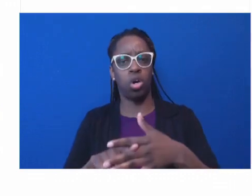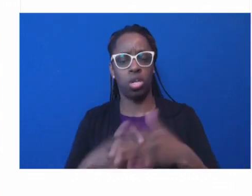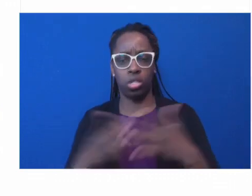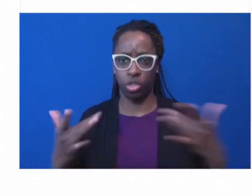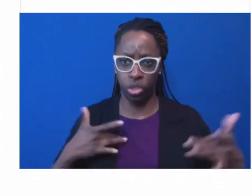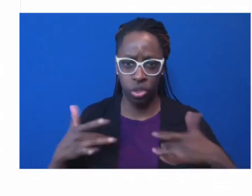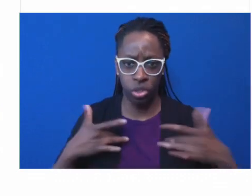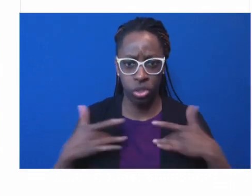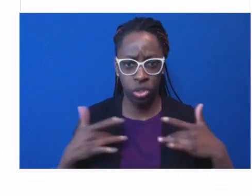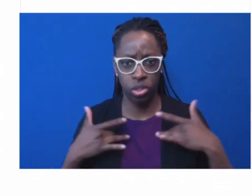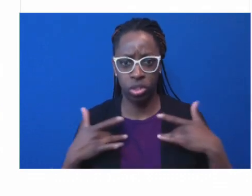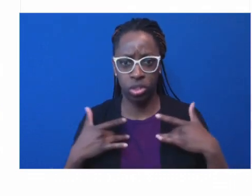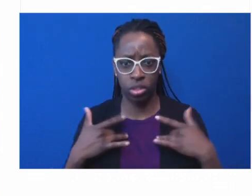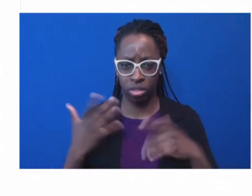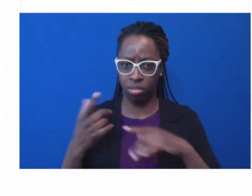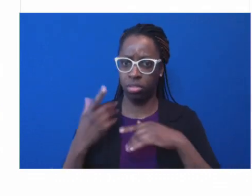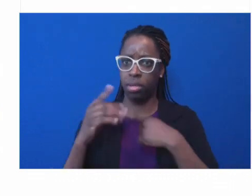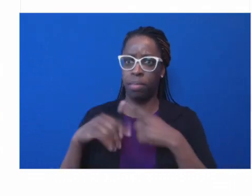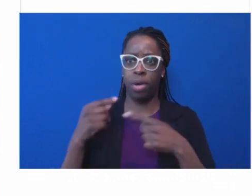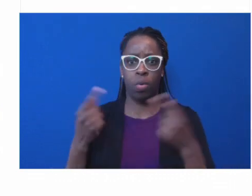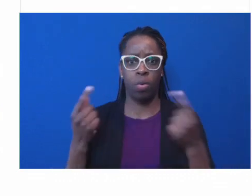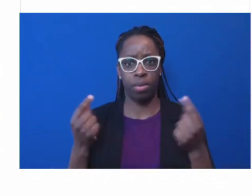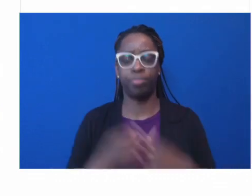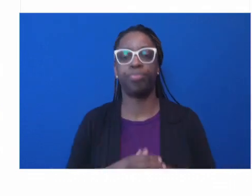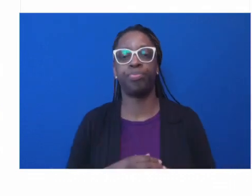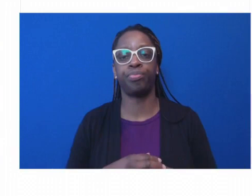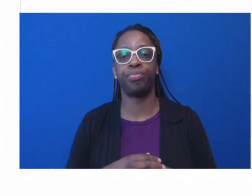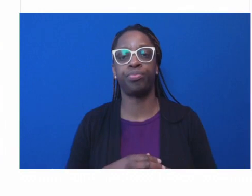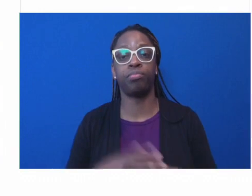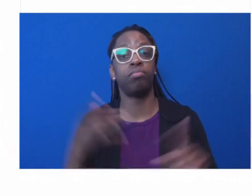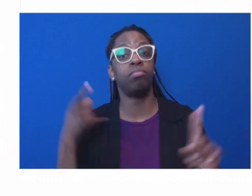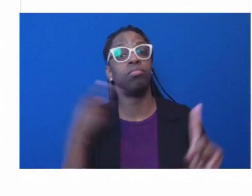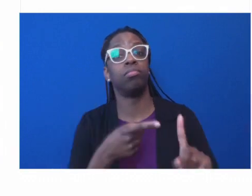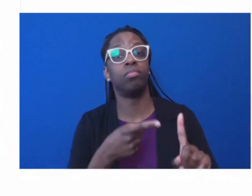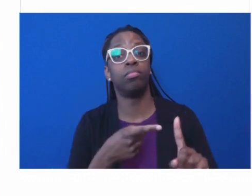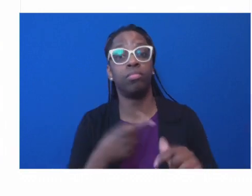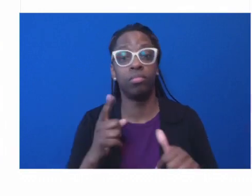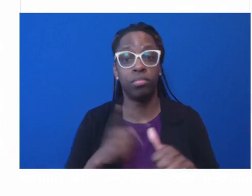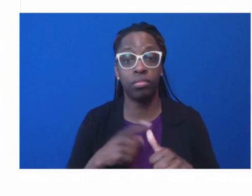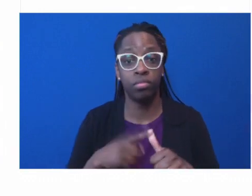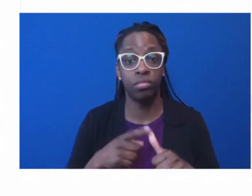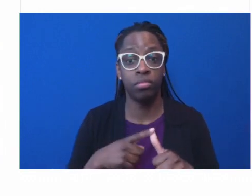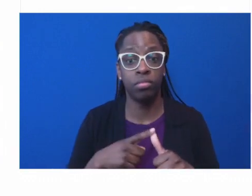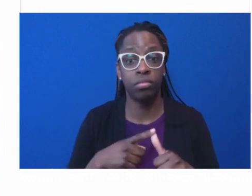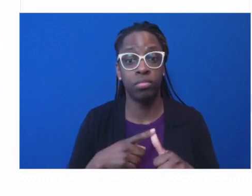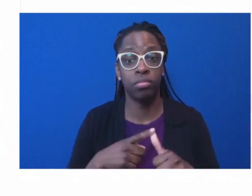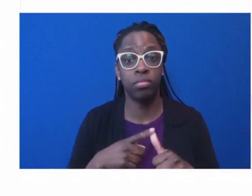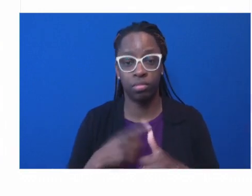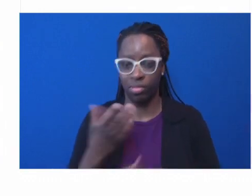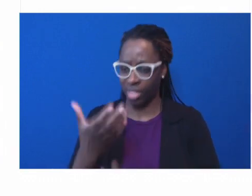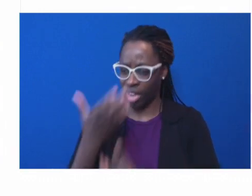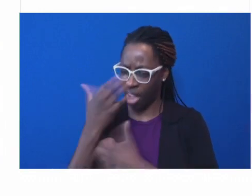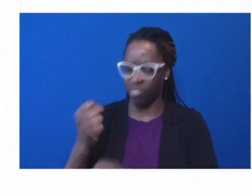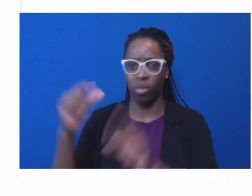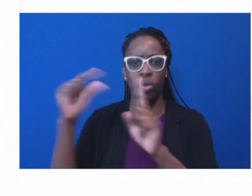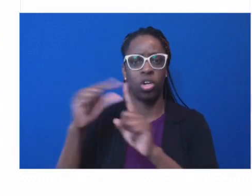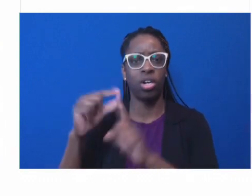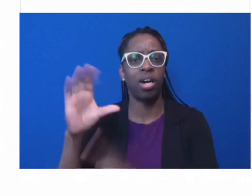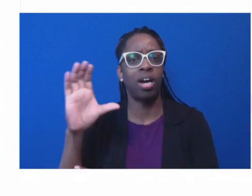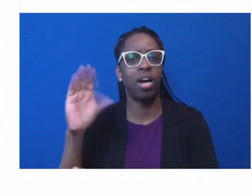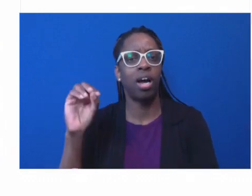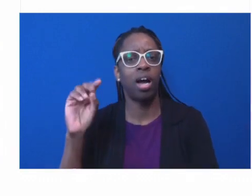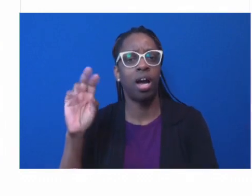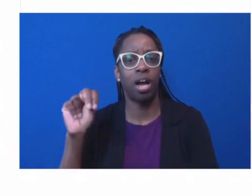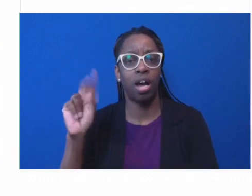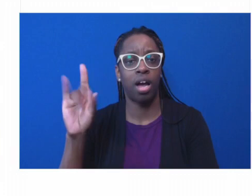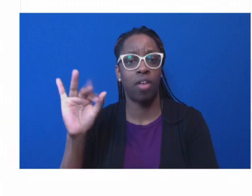and trust. And building that confidence and trust, we know, is hard work. It's a longitudinal